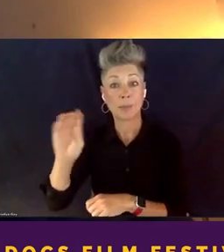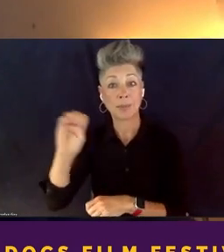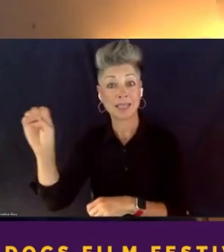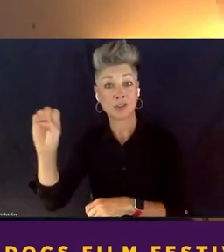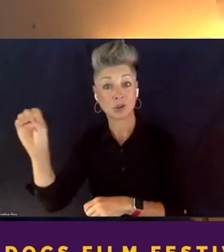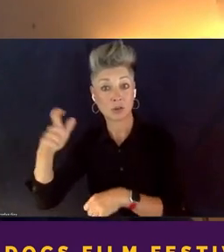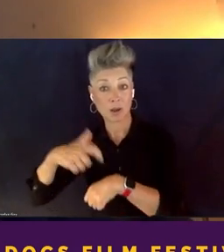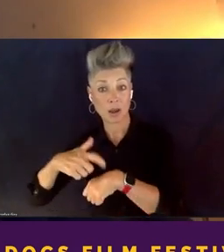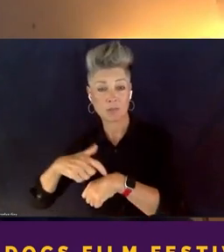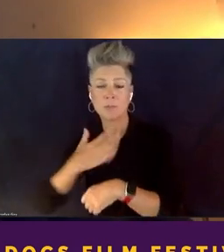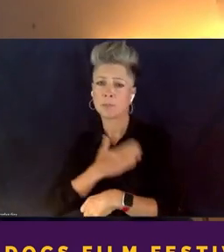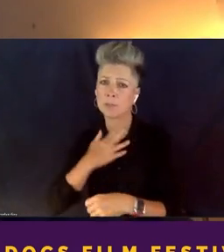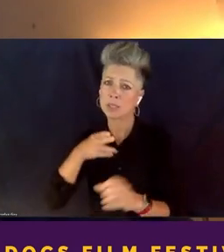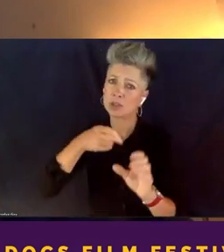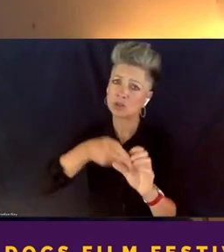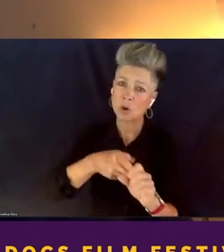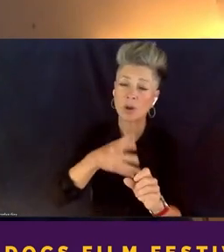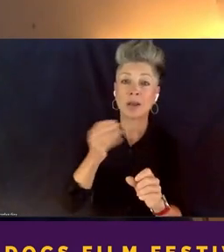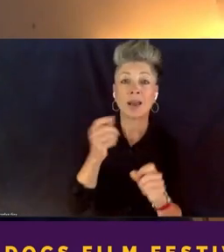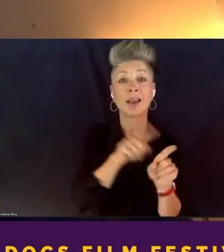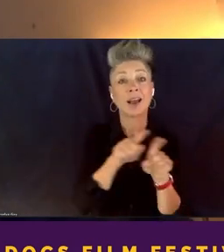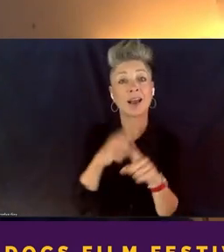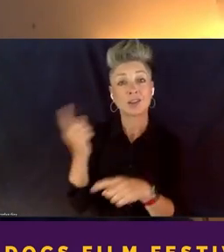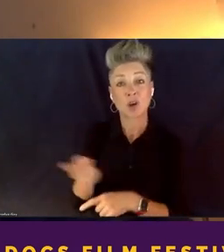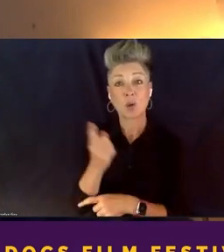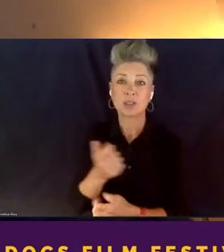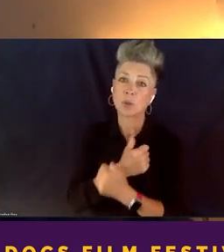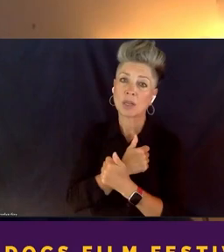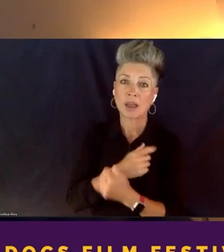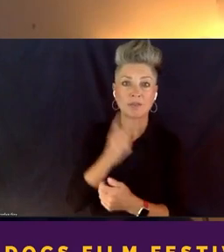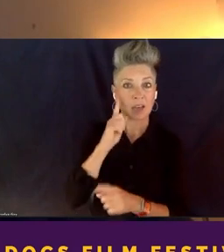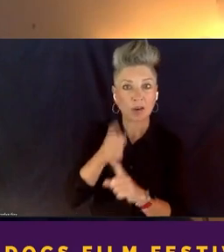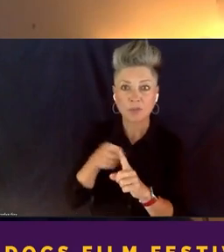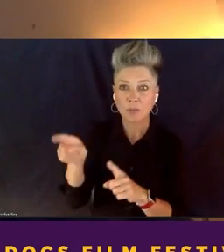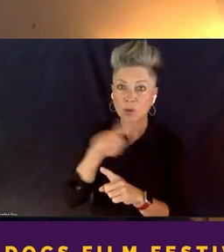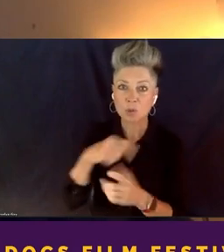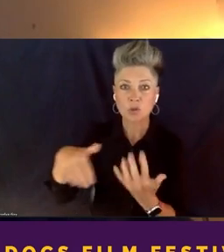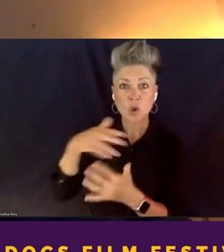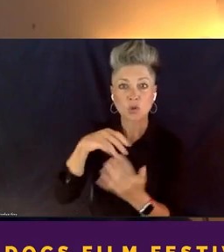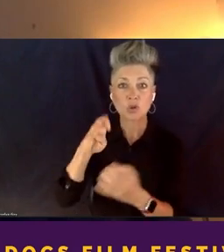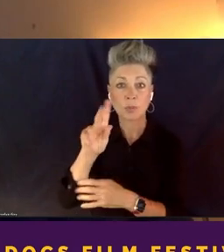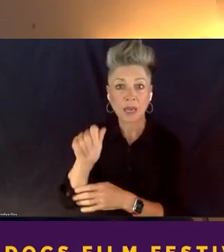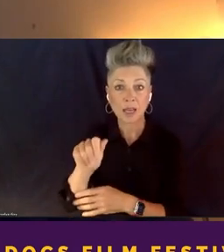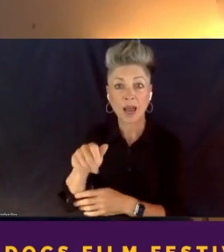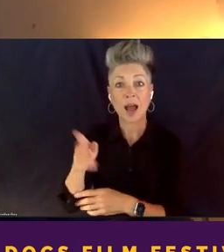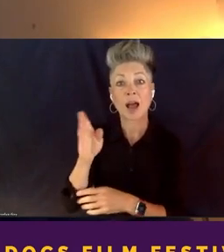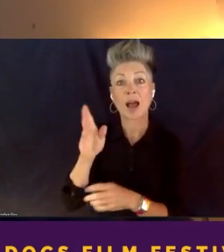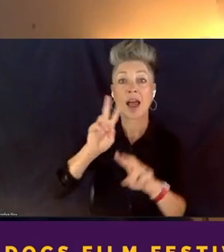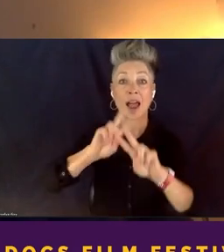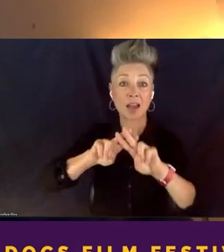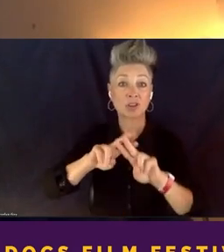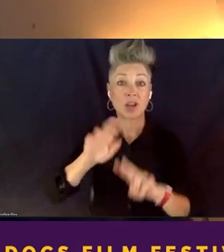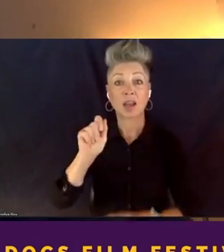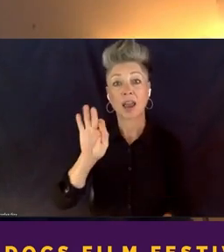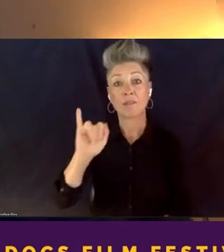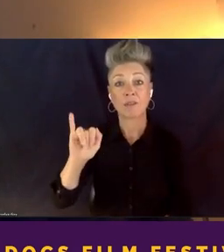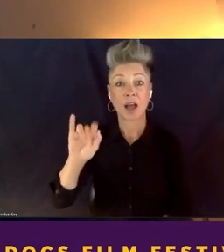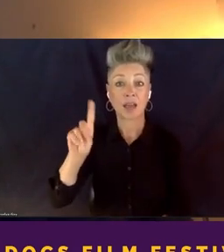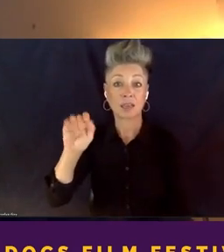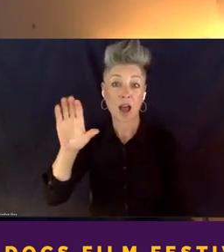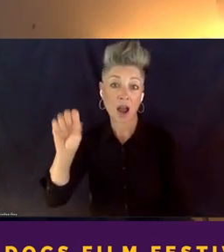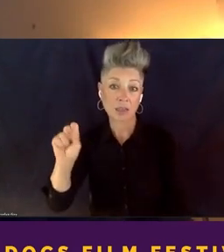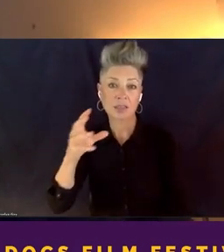that. And as always, we'd love to hear from you on social media at hashtag AFIDocs. And please do check out our lineup